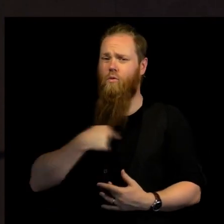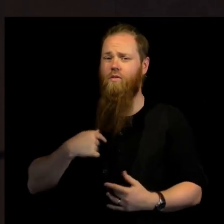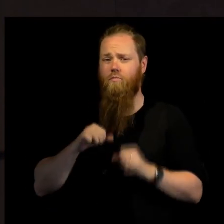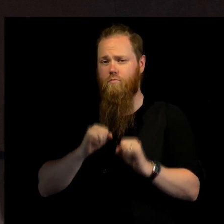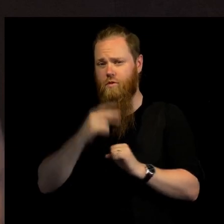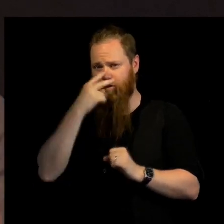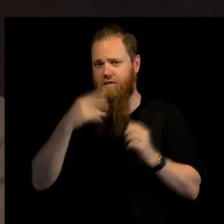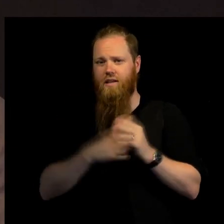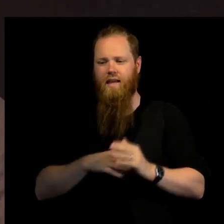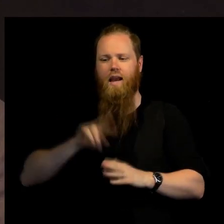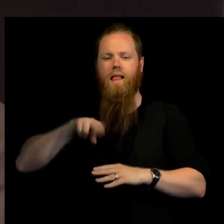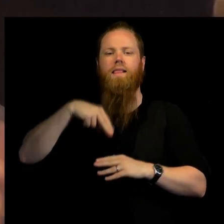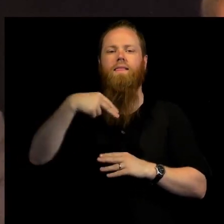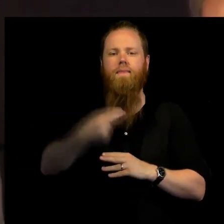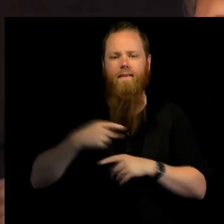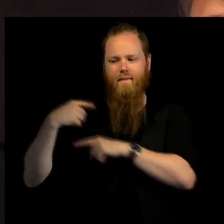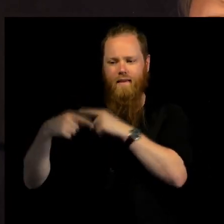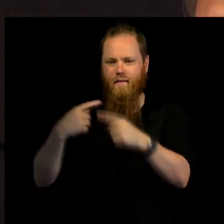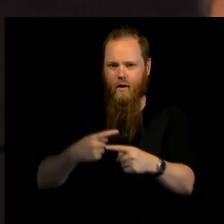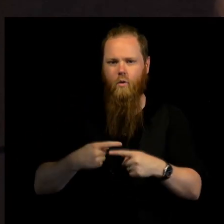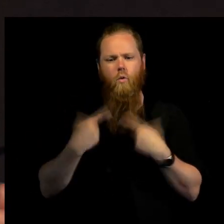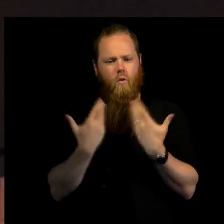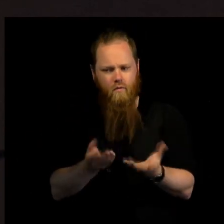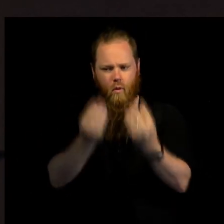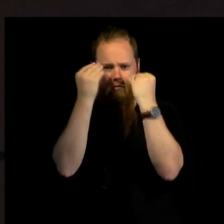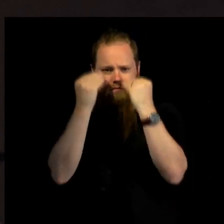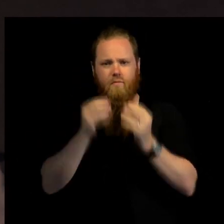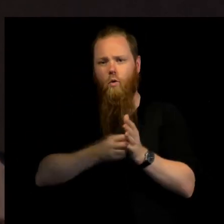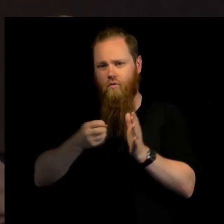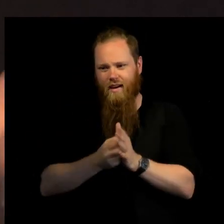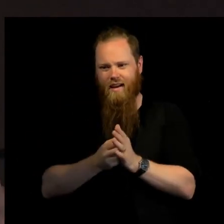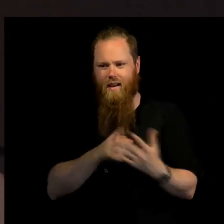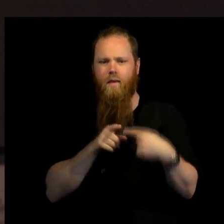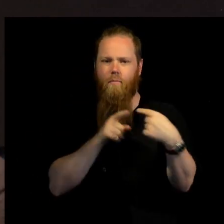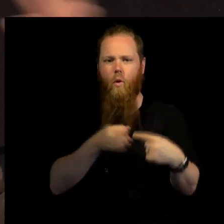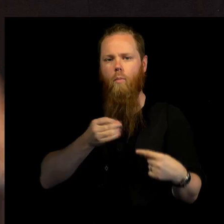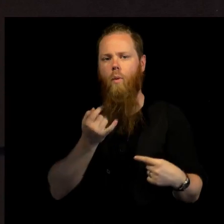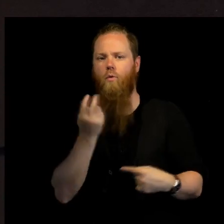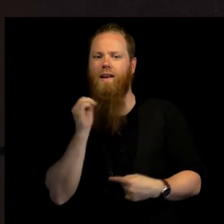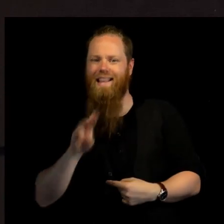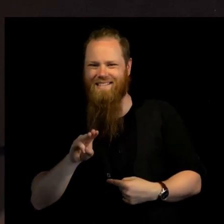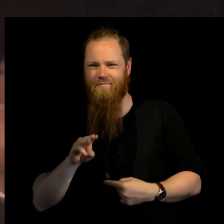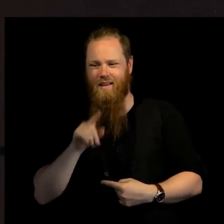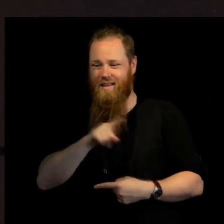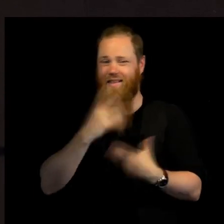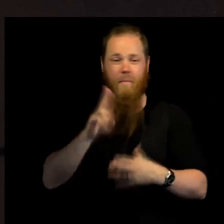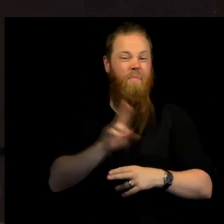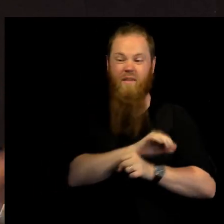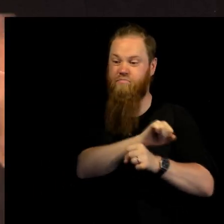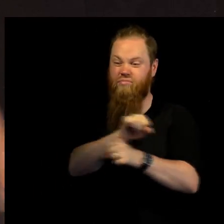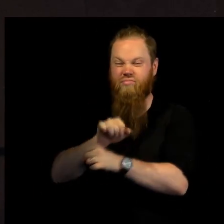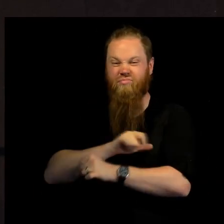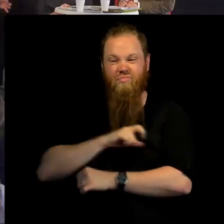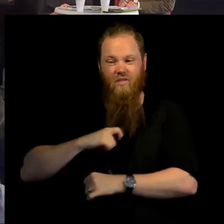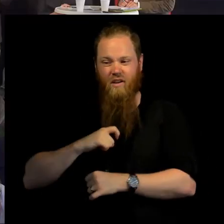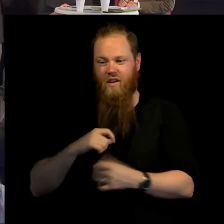educate the next generation of the value. And this is, as you said, to counter populism. Populism is really riding over us in social media. I think we